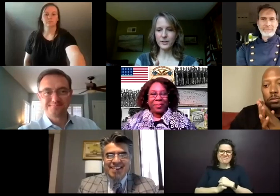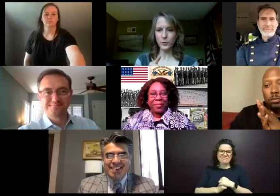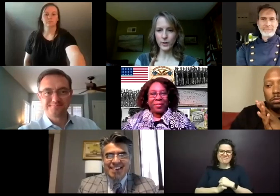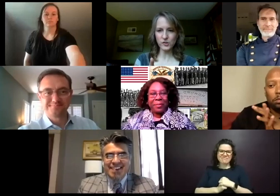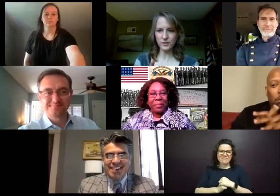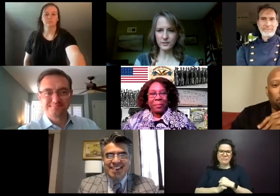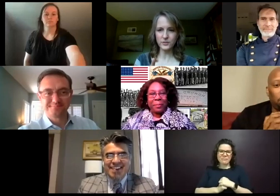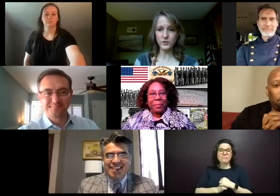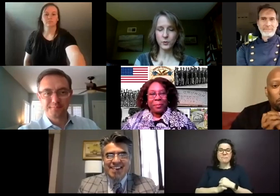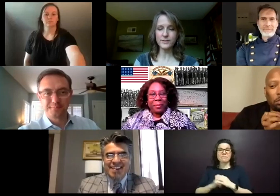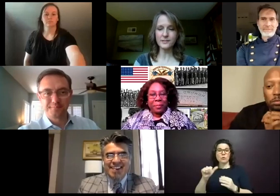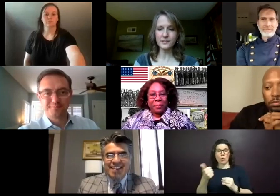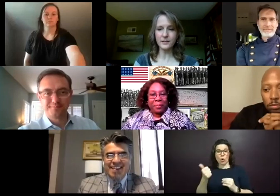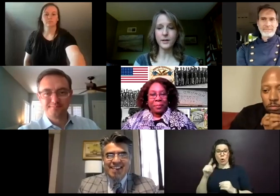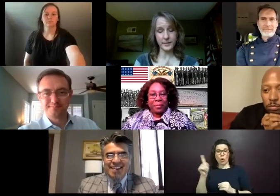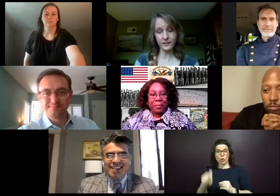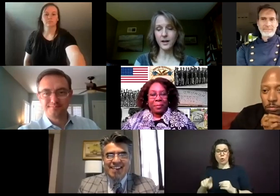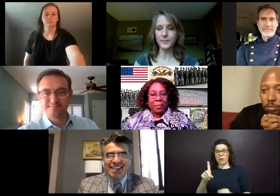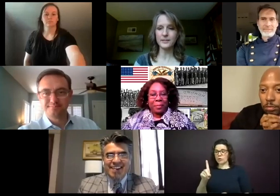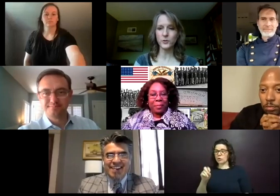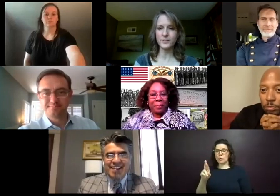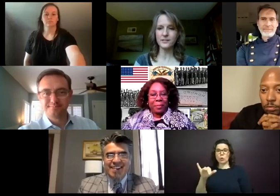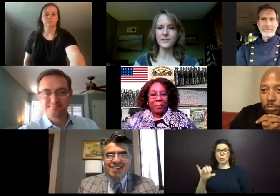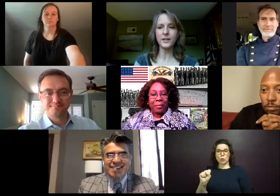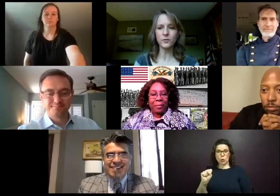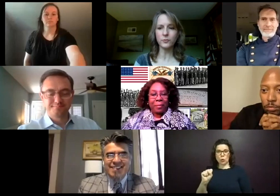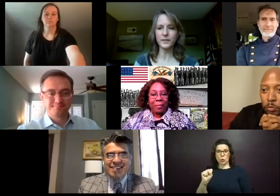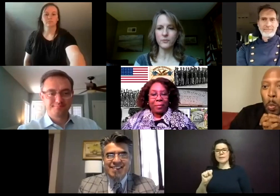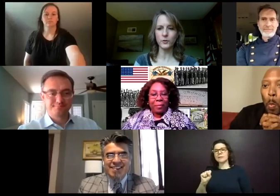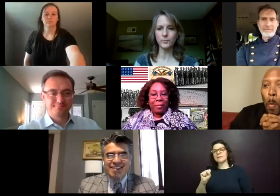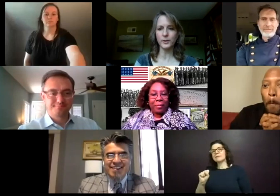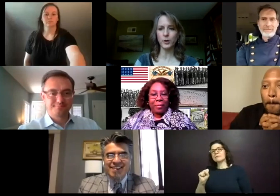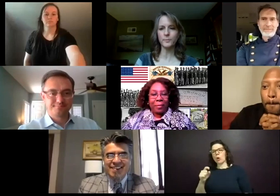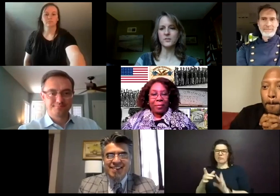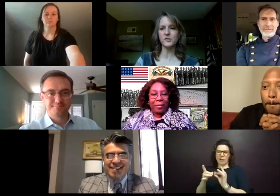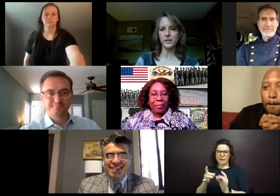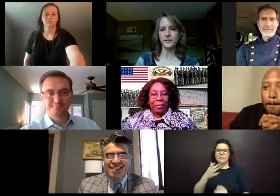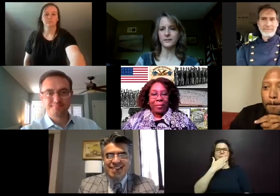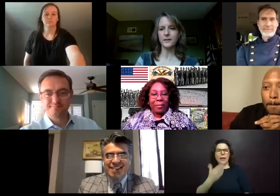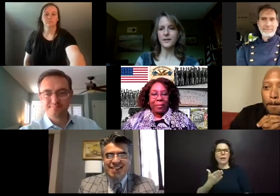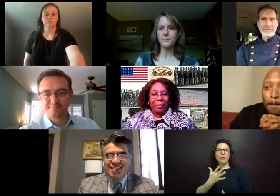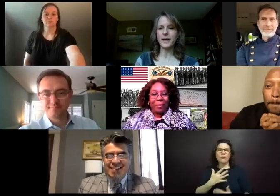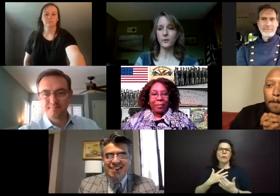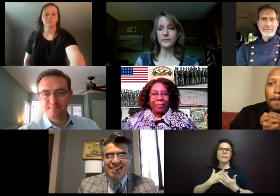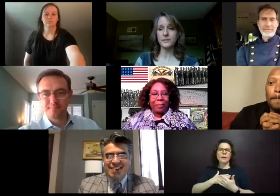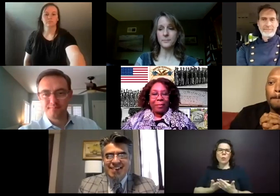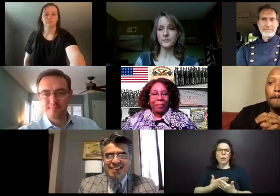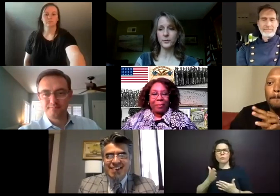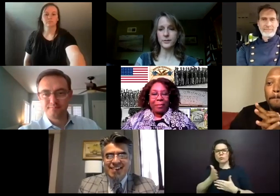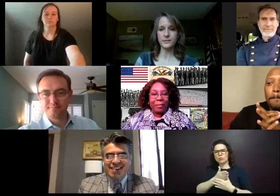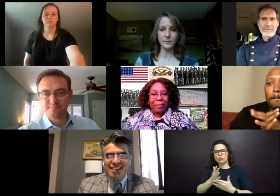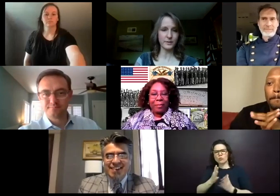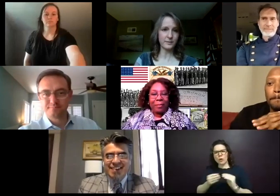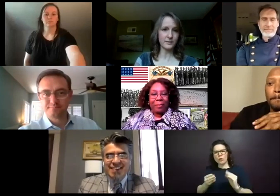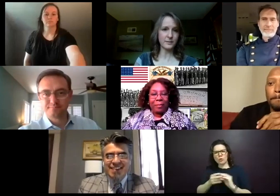We have another question. Doris, in a comment, Doris says, thank you for being vulnerable and open to sharing the power and